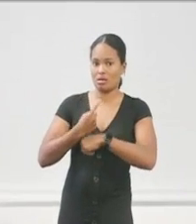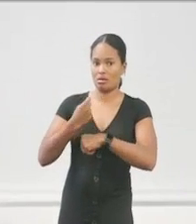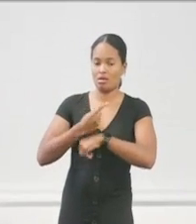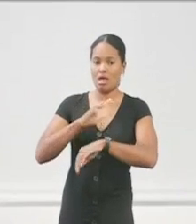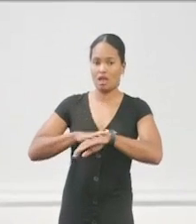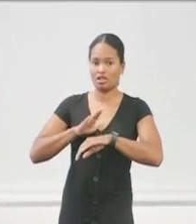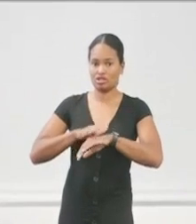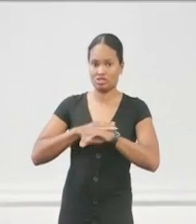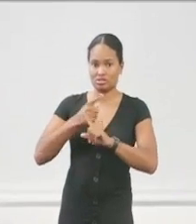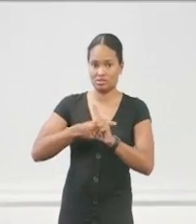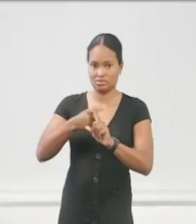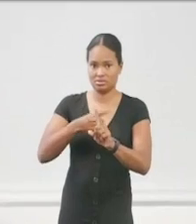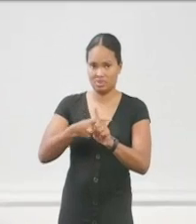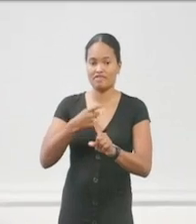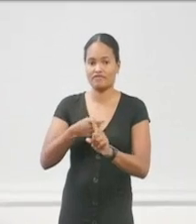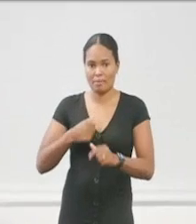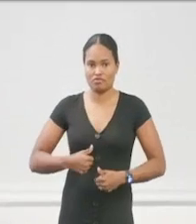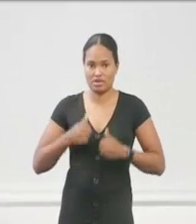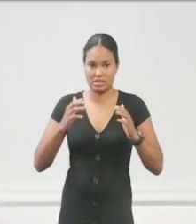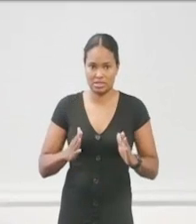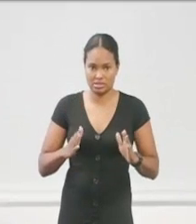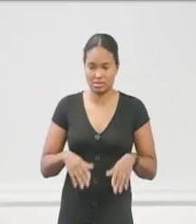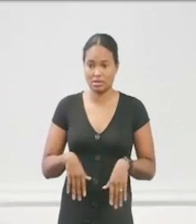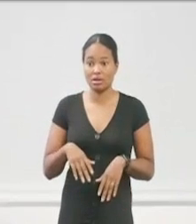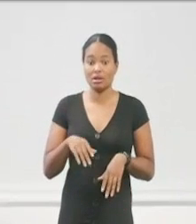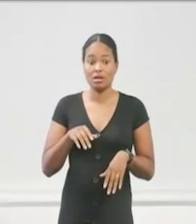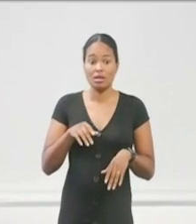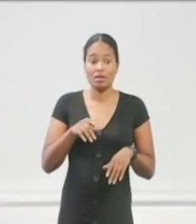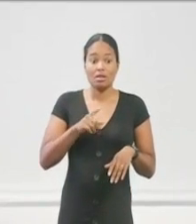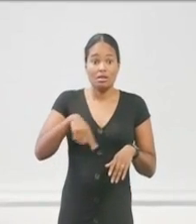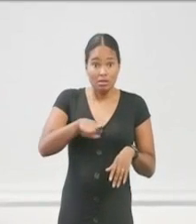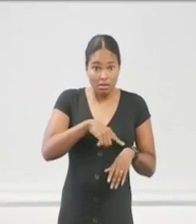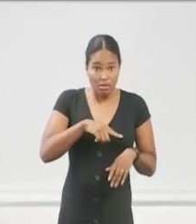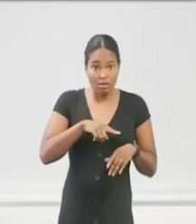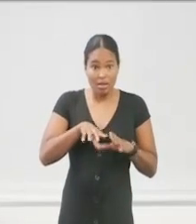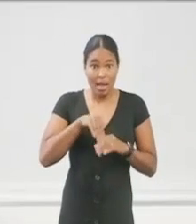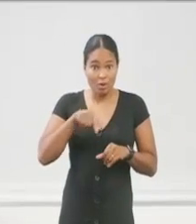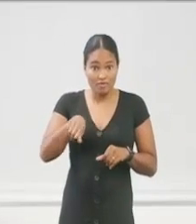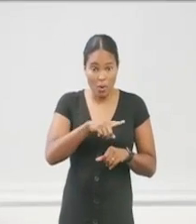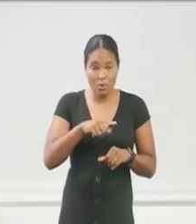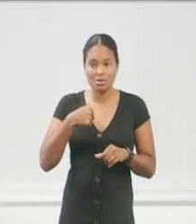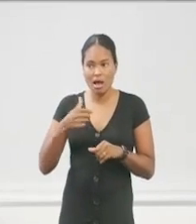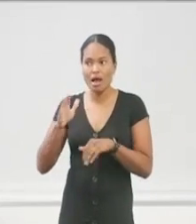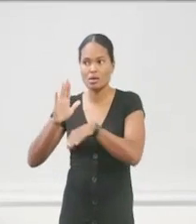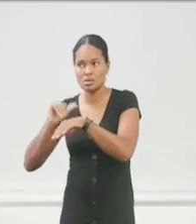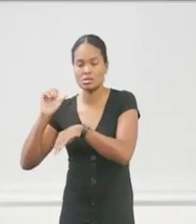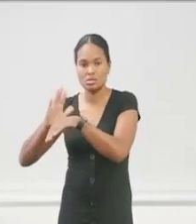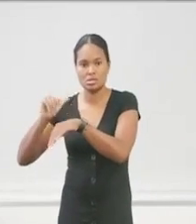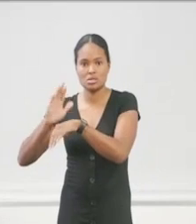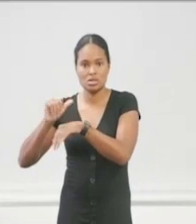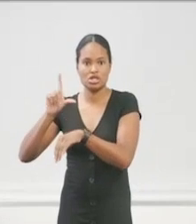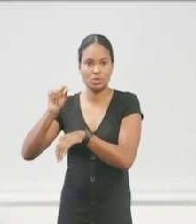Of that, I call the fire department maybe 20 times a month where they roll on my property. That means